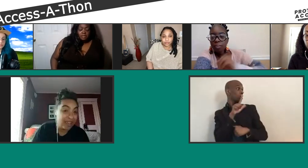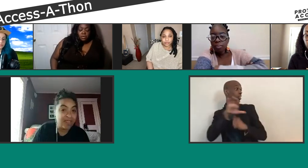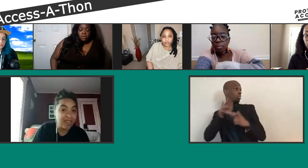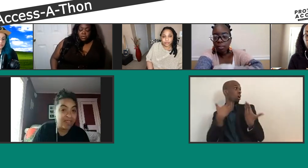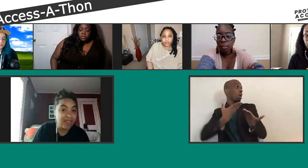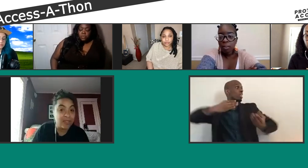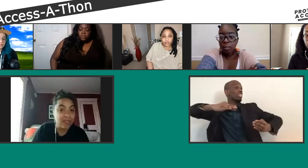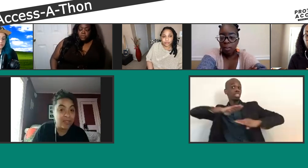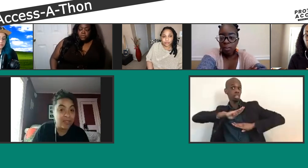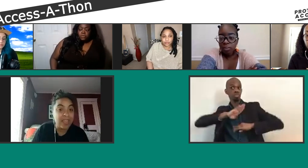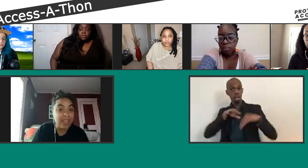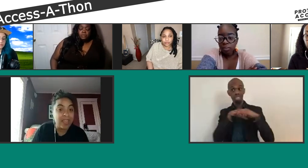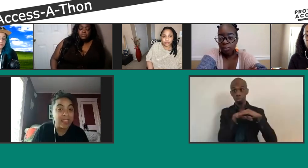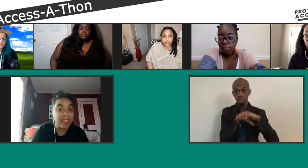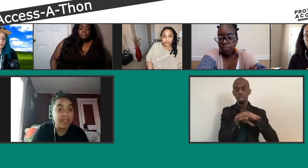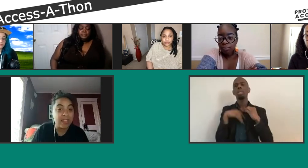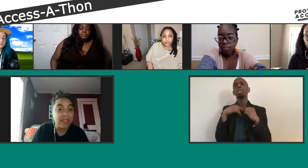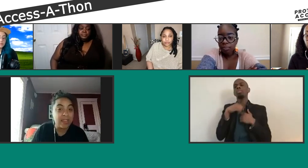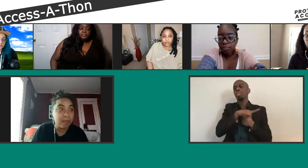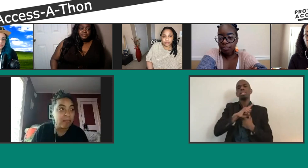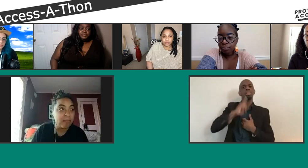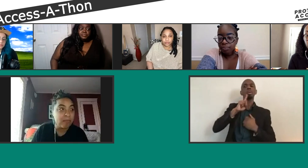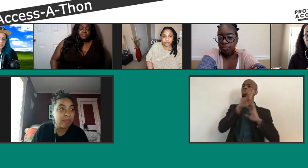that they'll be able to do the right thing. And I think